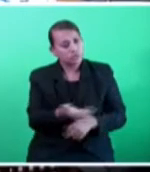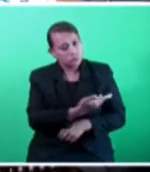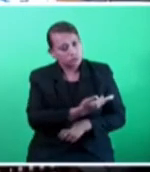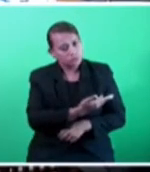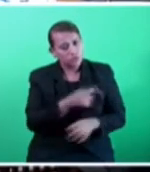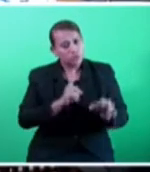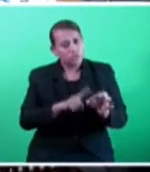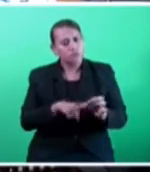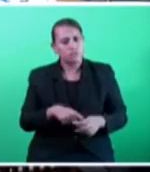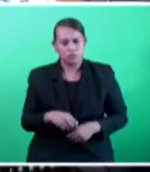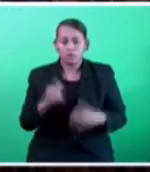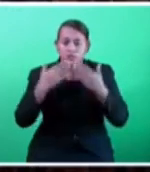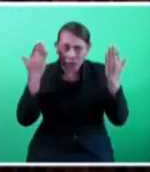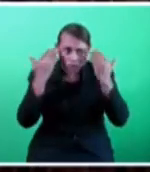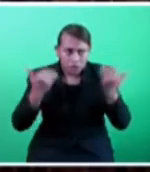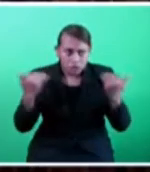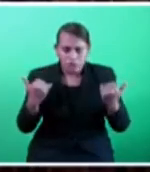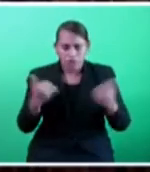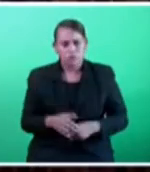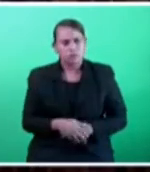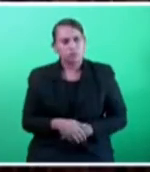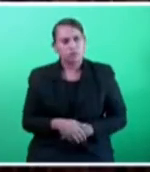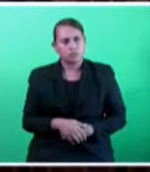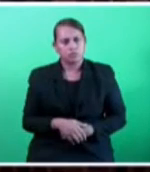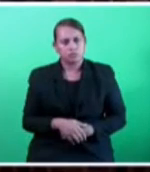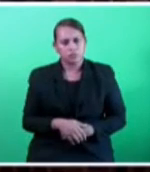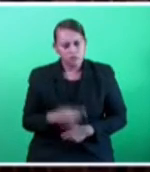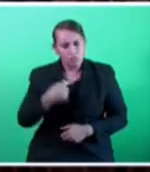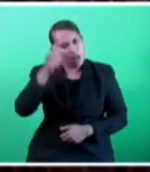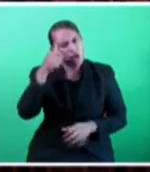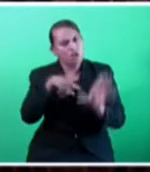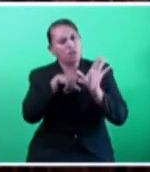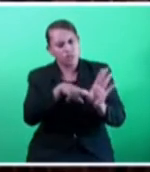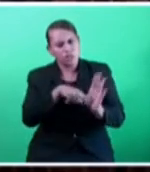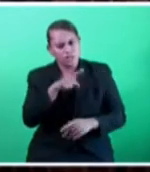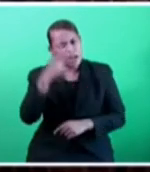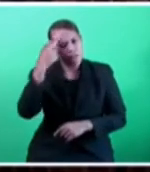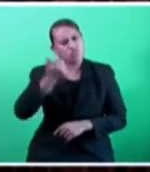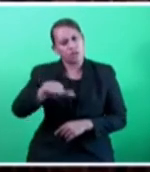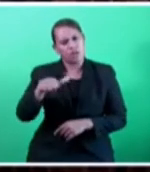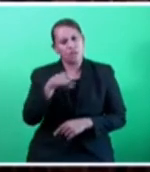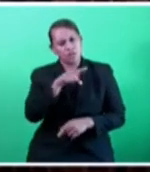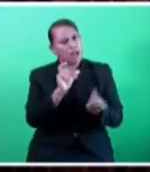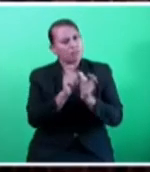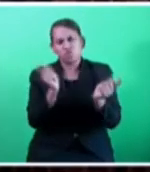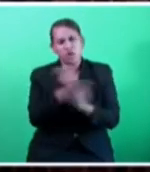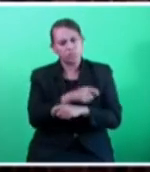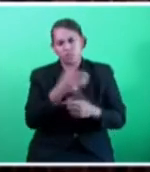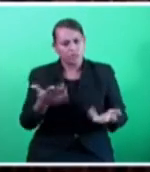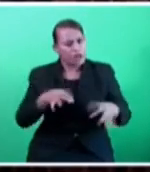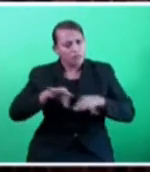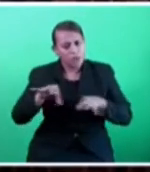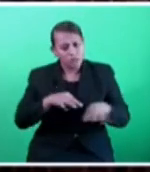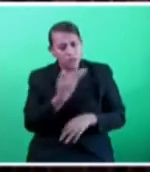Thank you, Honourable Speaker. I know the youths being used in climate change initiatives like this.